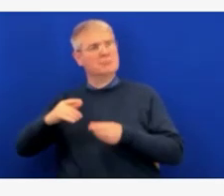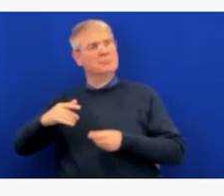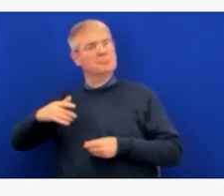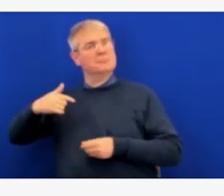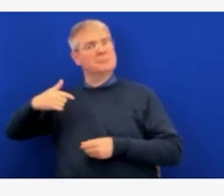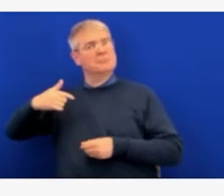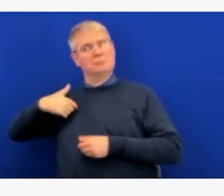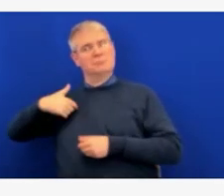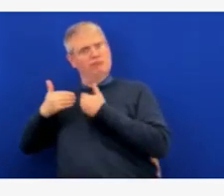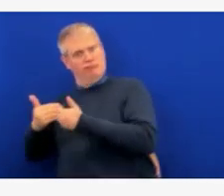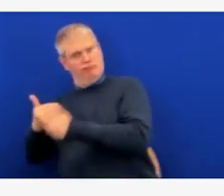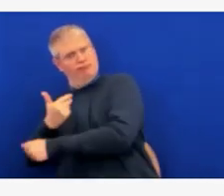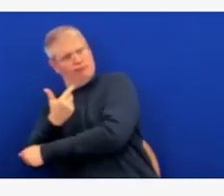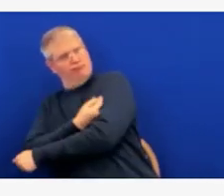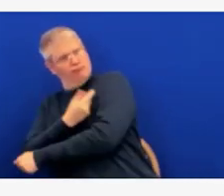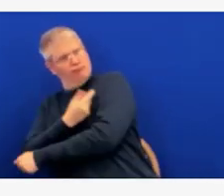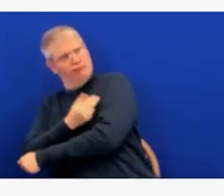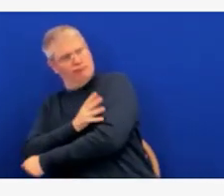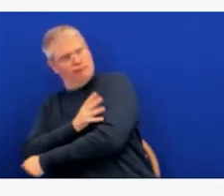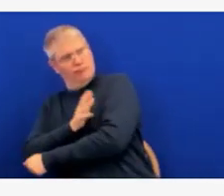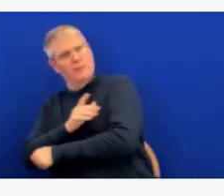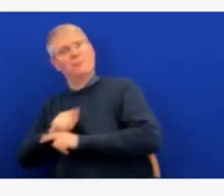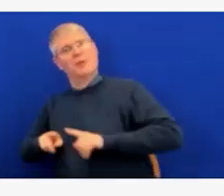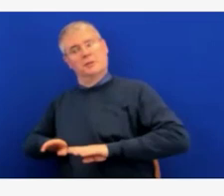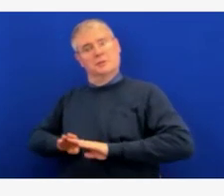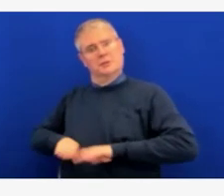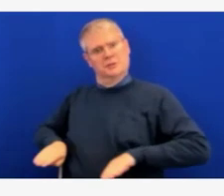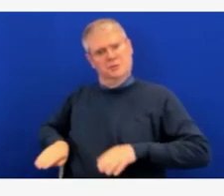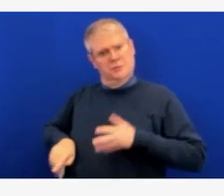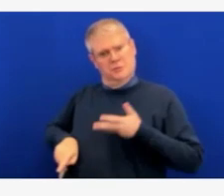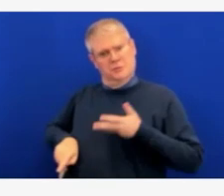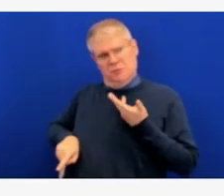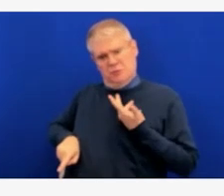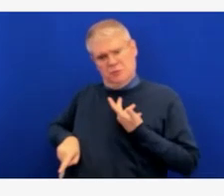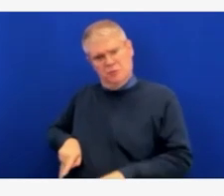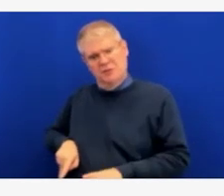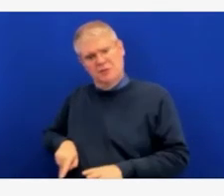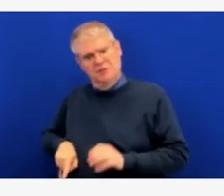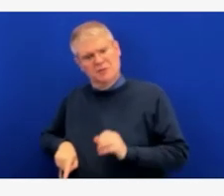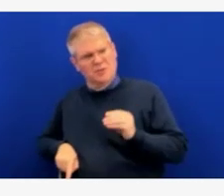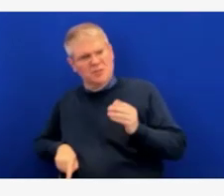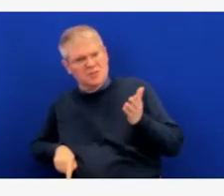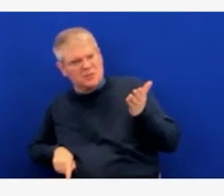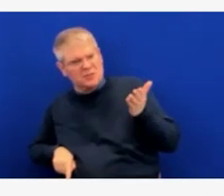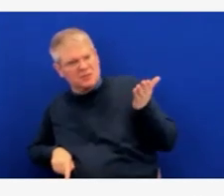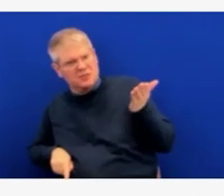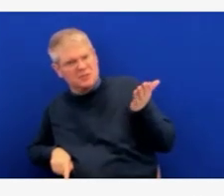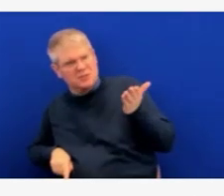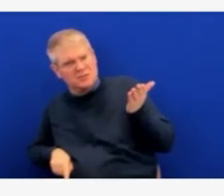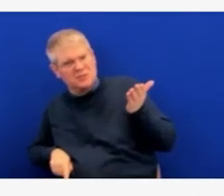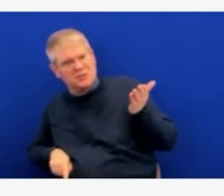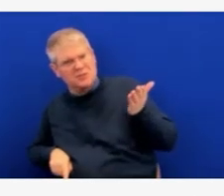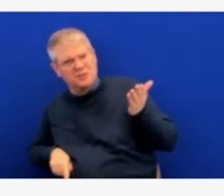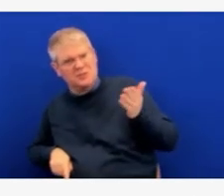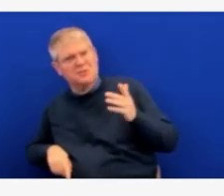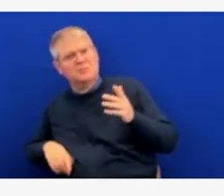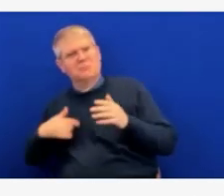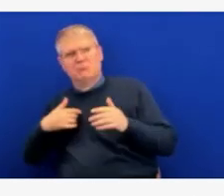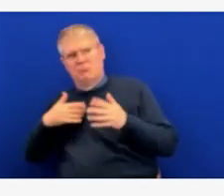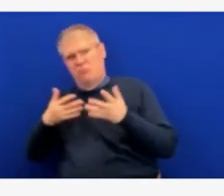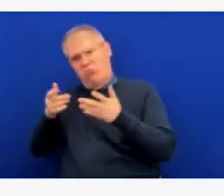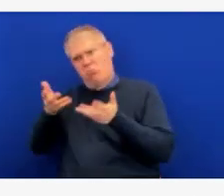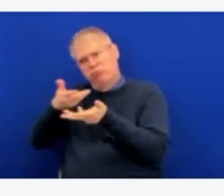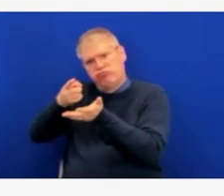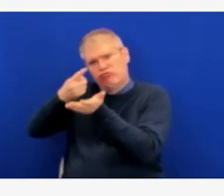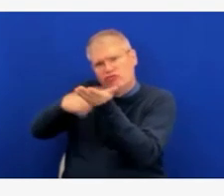have been really excited to get their children vaccinated. But two of the main questions that they've brought up, and we talked a little bit about this, but I